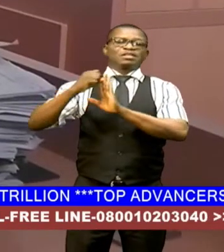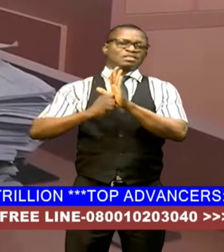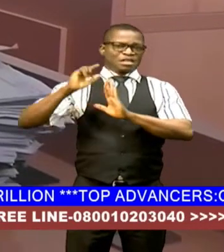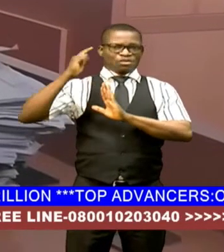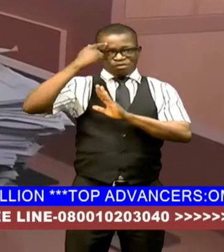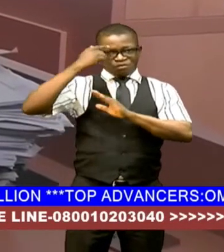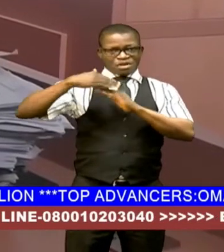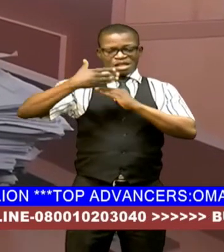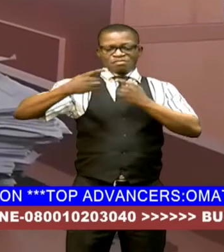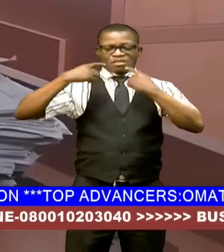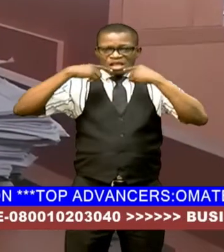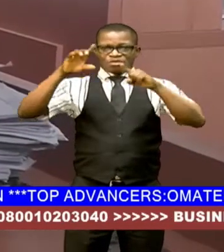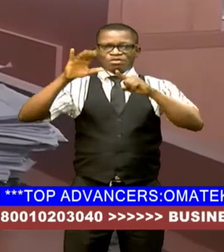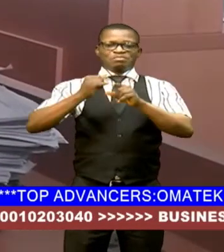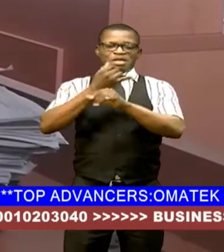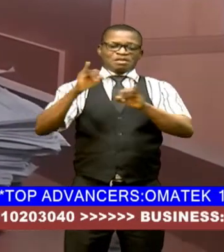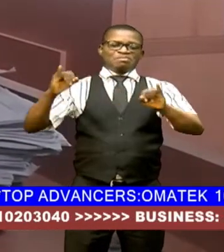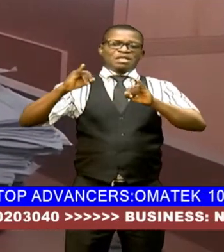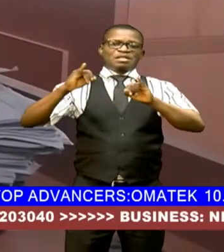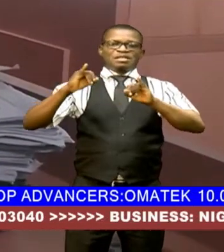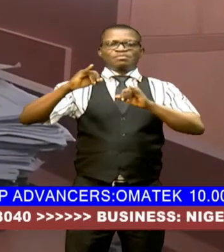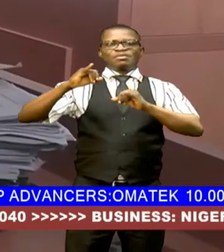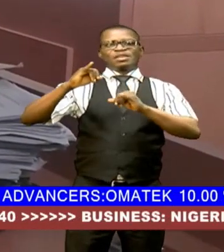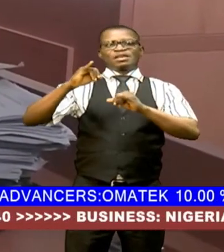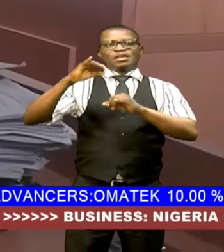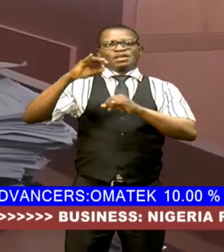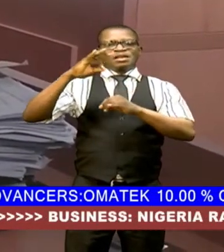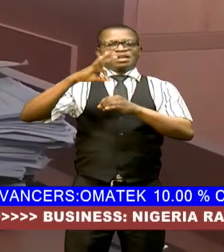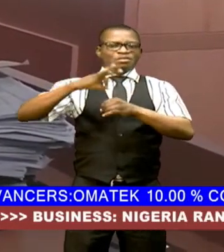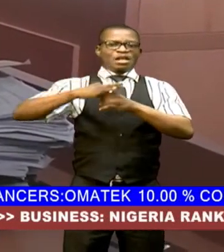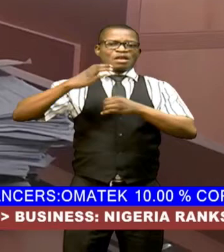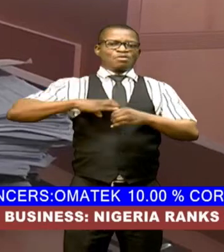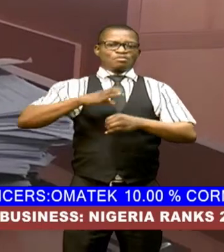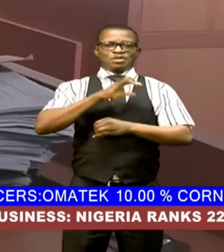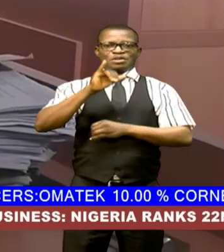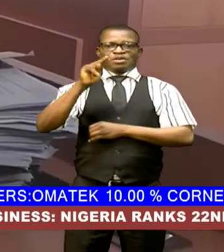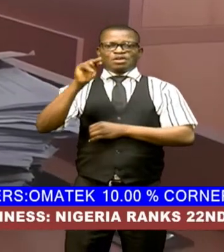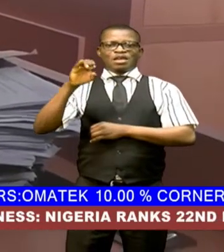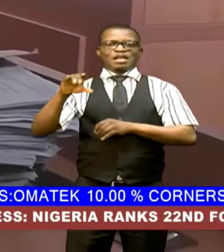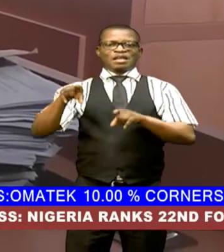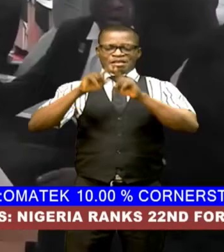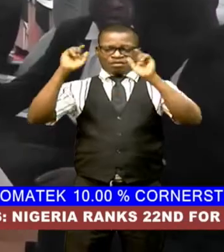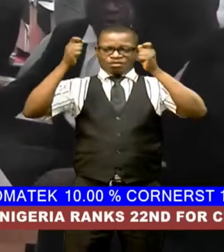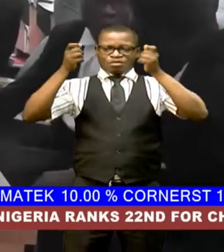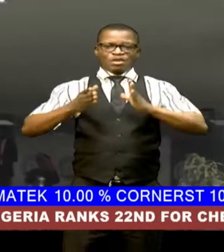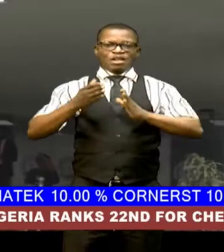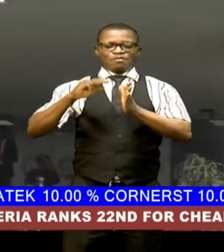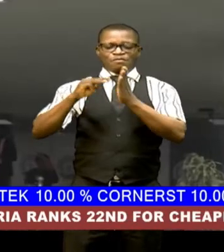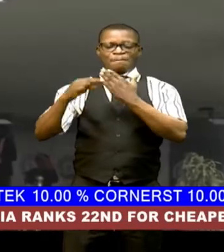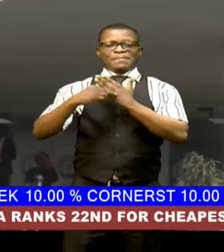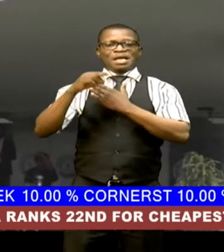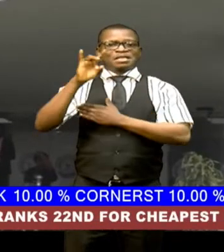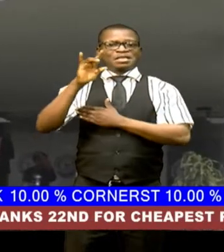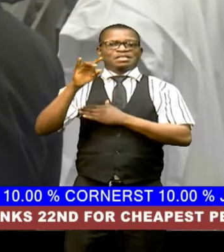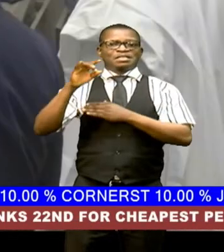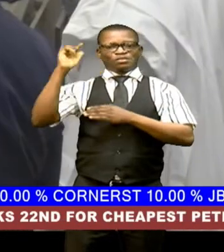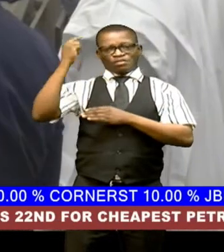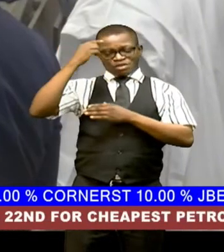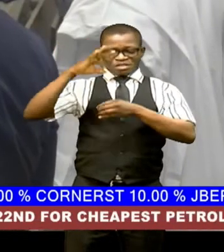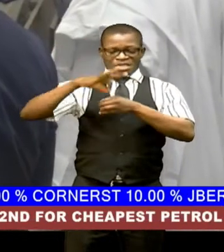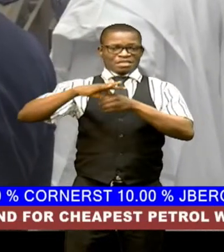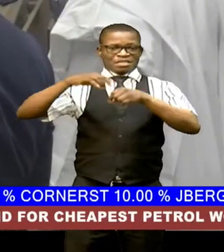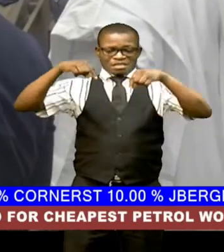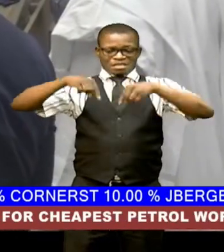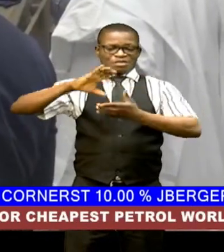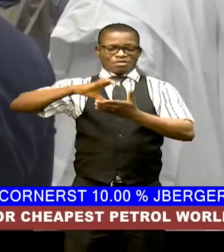its declaration by the independent national electoral commission inek as the winner of the march 18 governorship election this